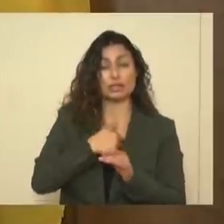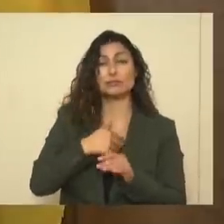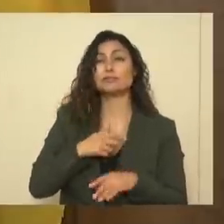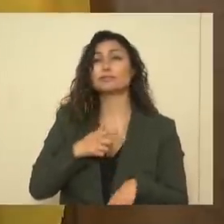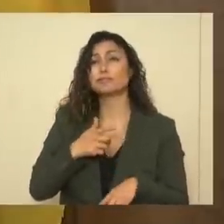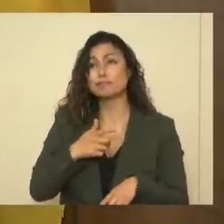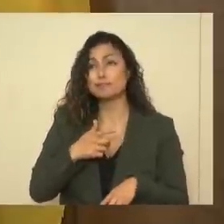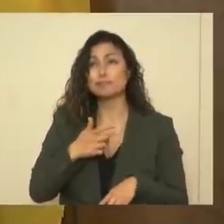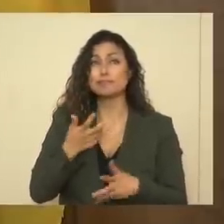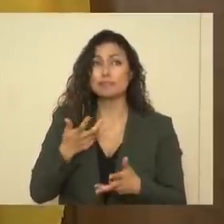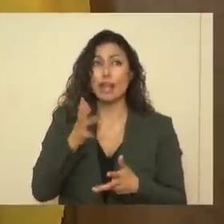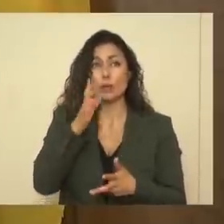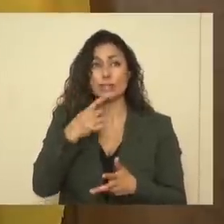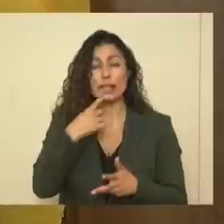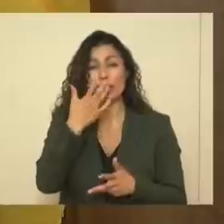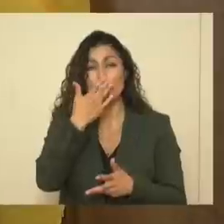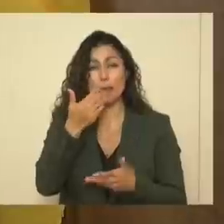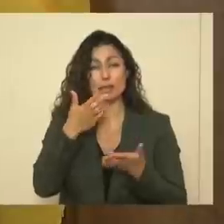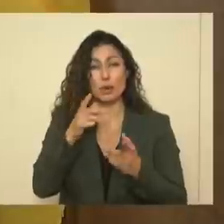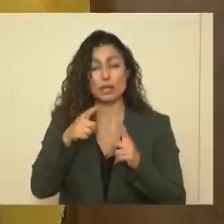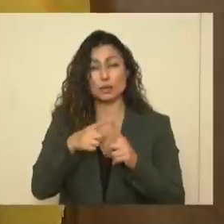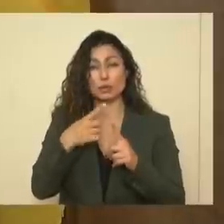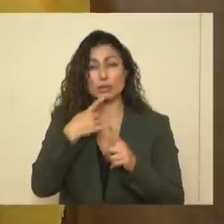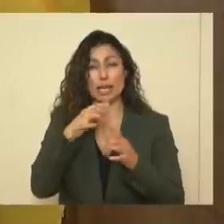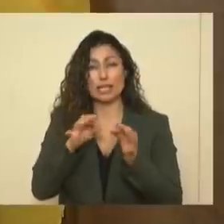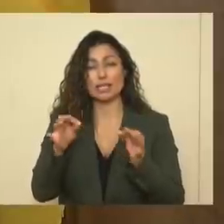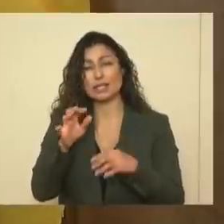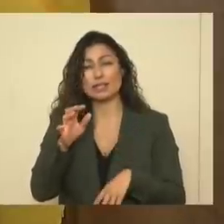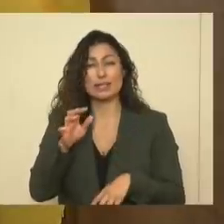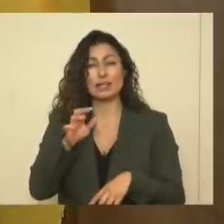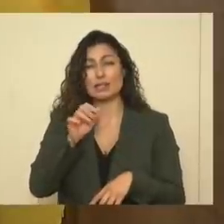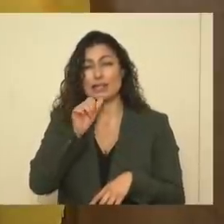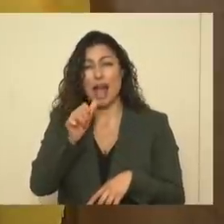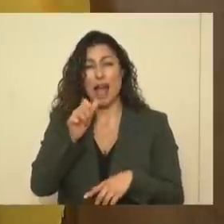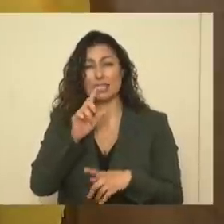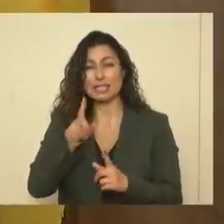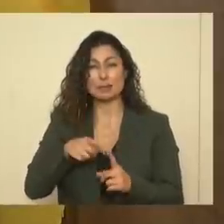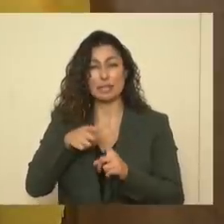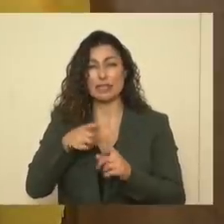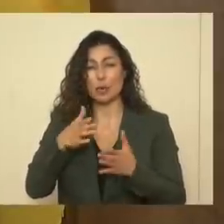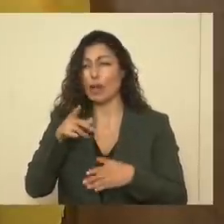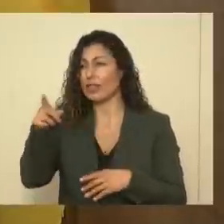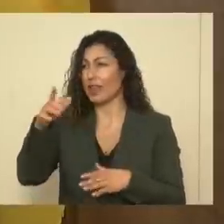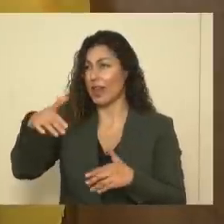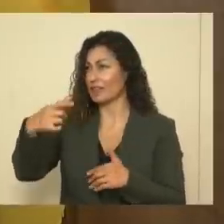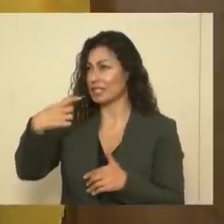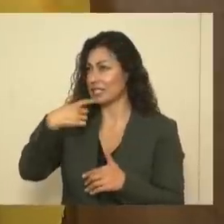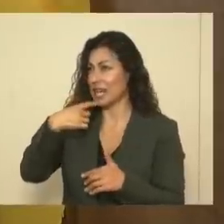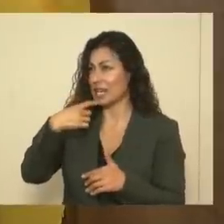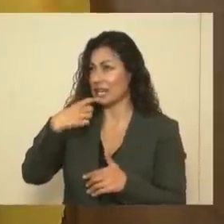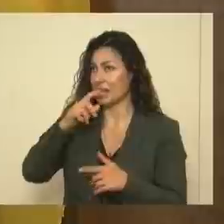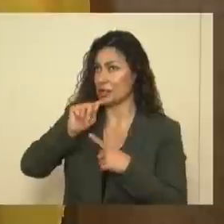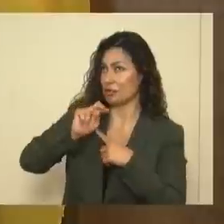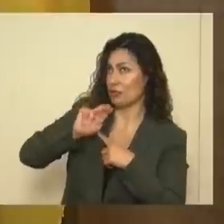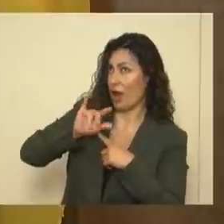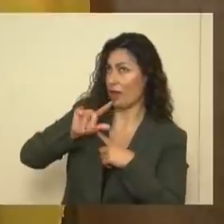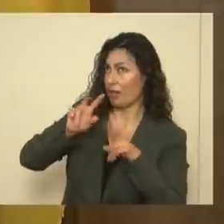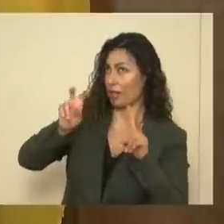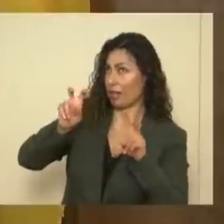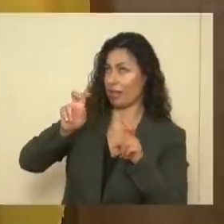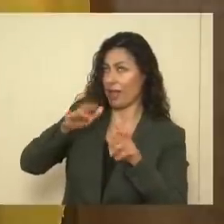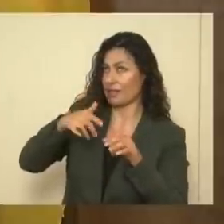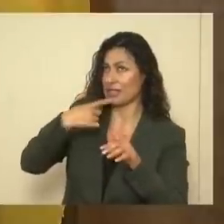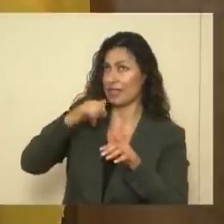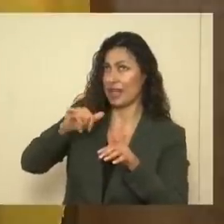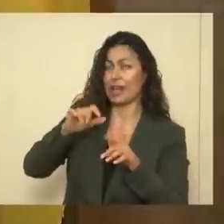the best way to categorize it is kind of a nonspecific way. So they haven't said there will be a trial in New Mexico. But